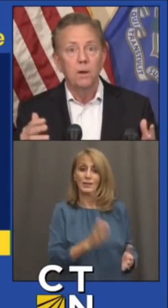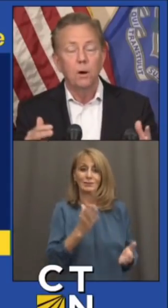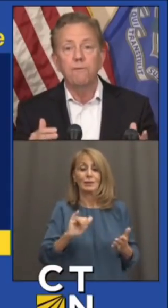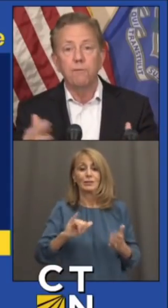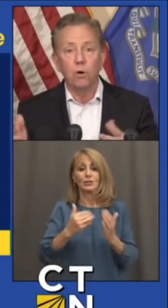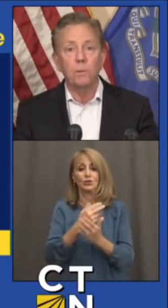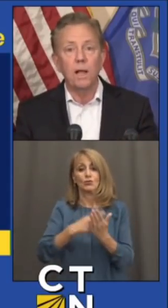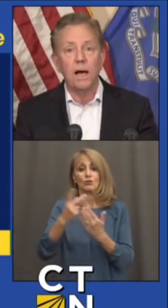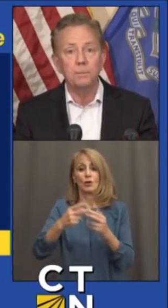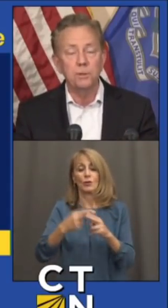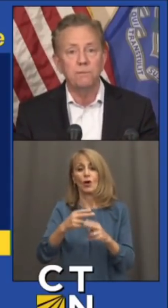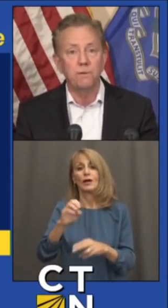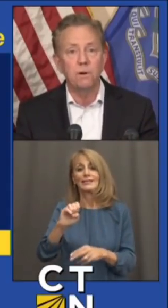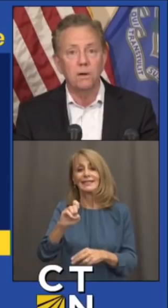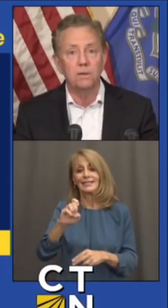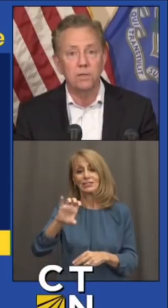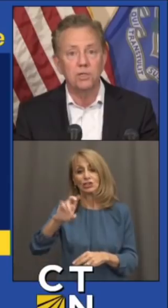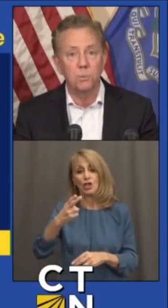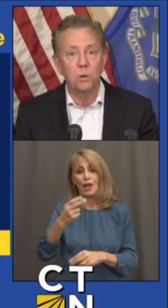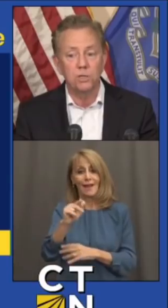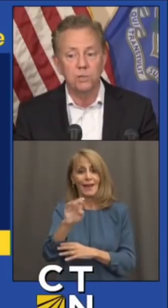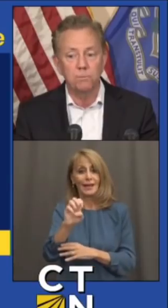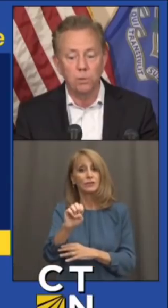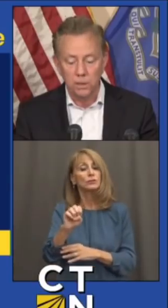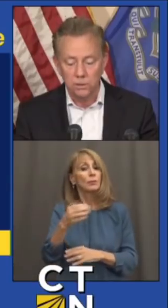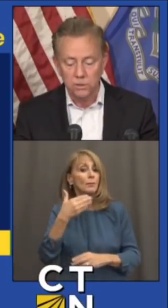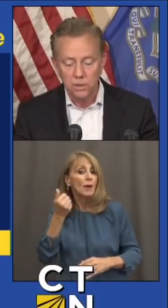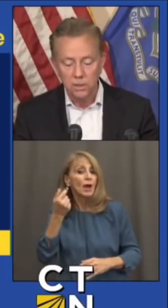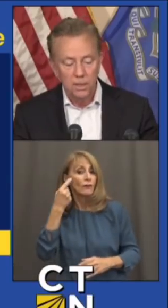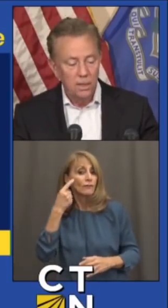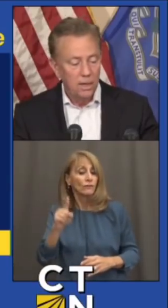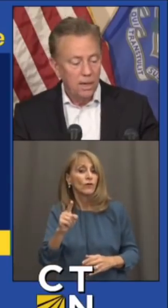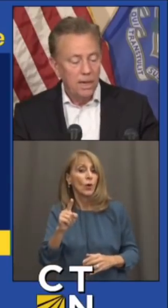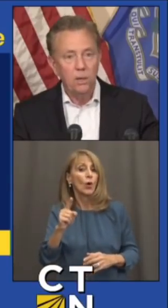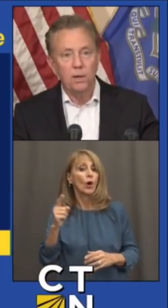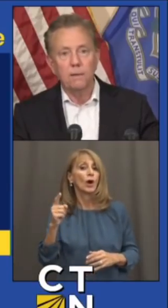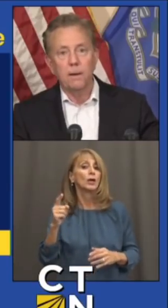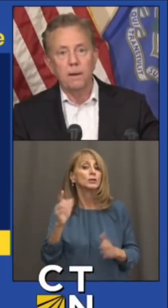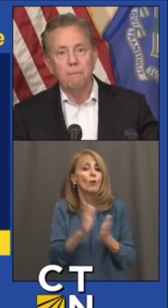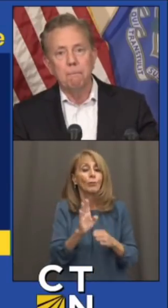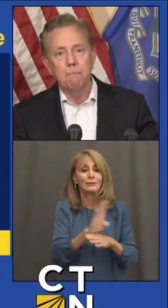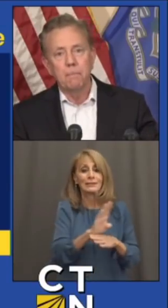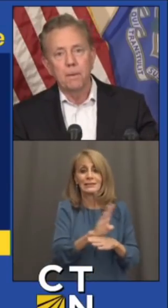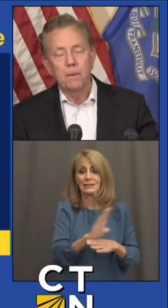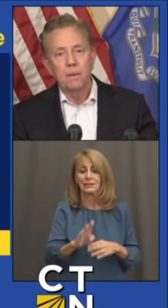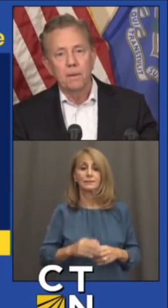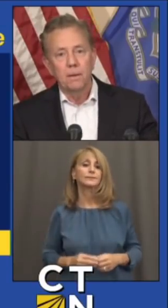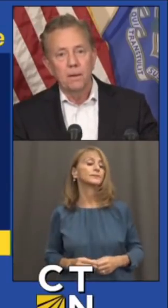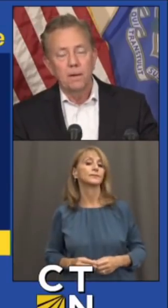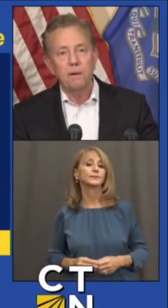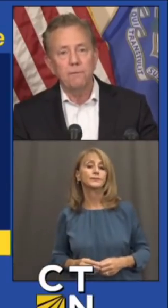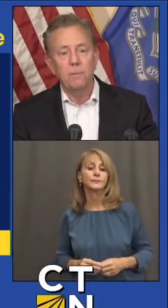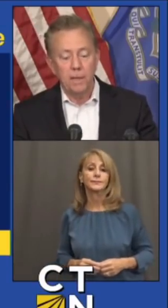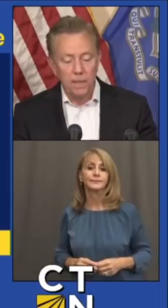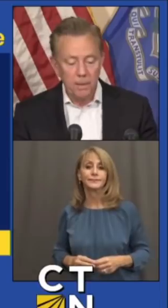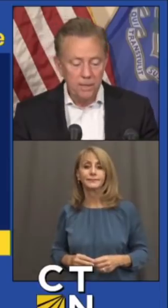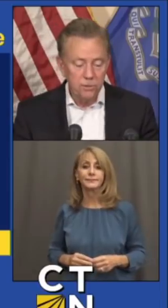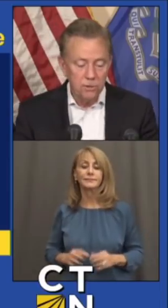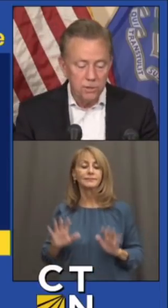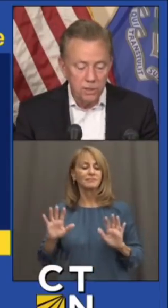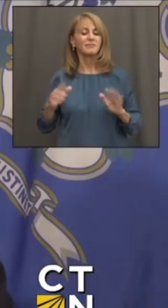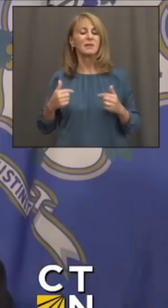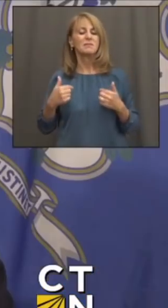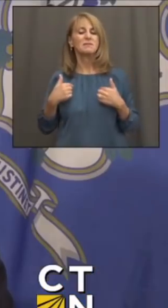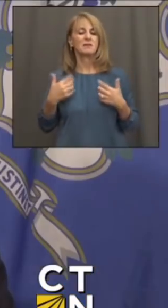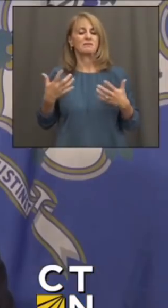affordable option for the smallest employers. Hey, look, enough from me. Let me